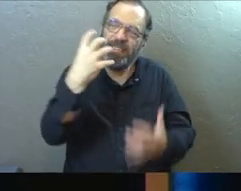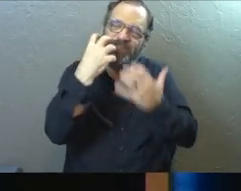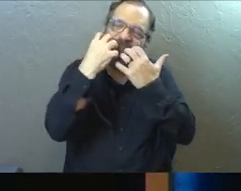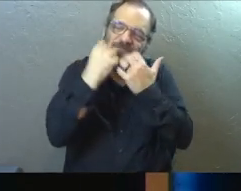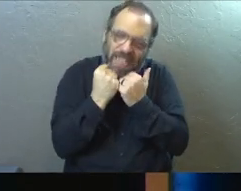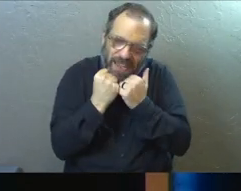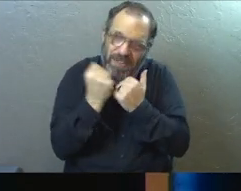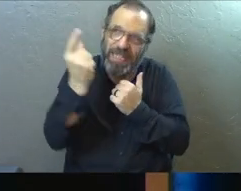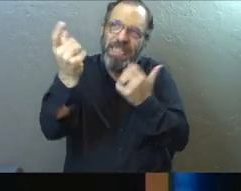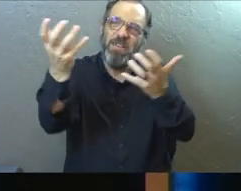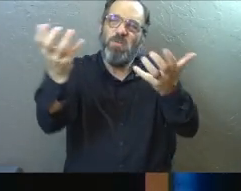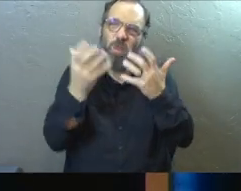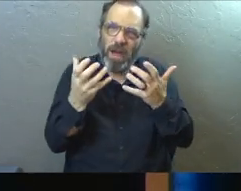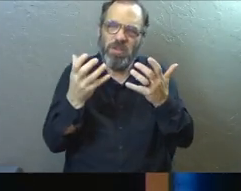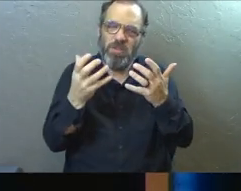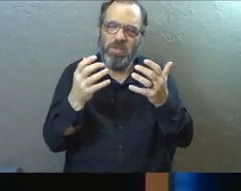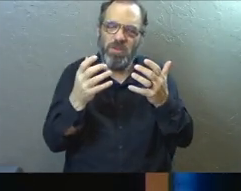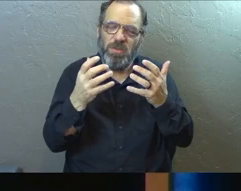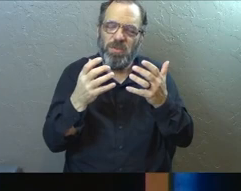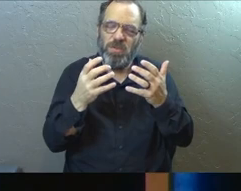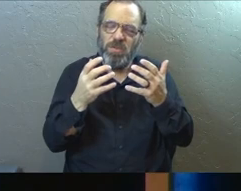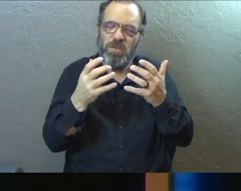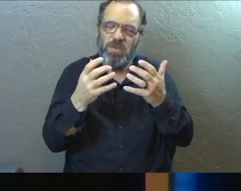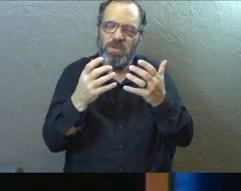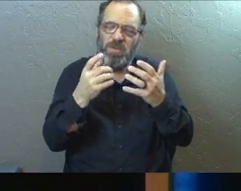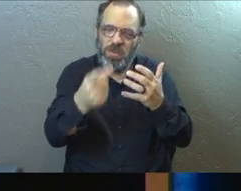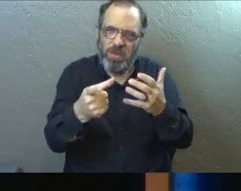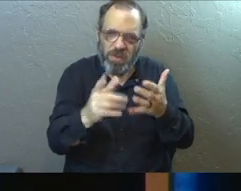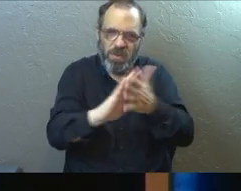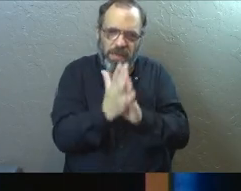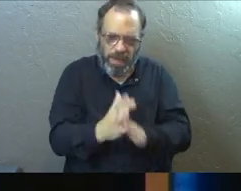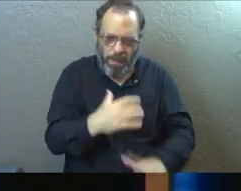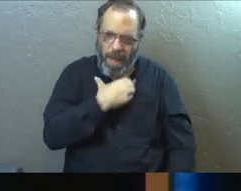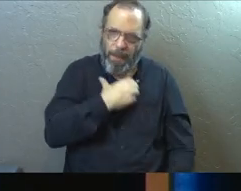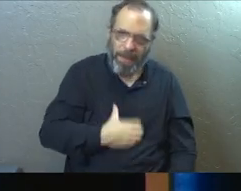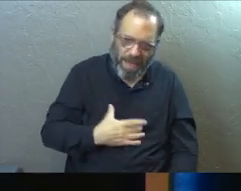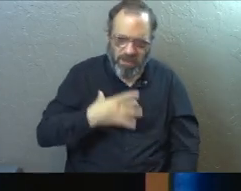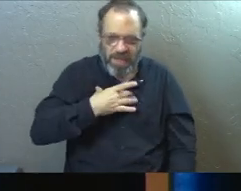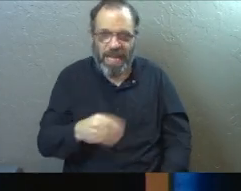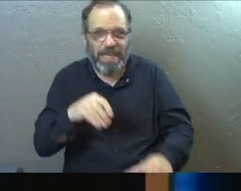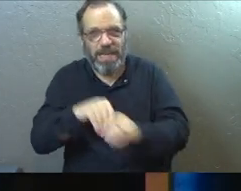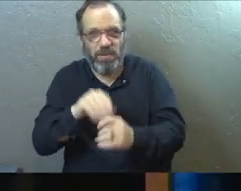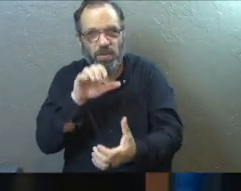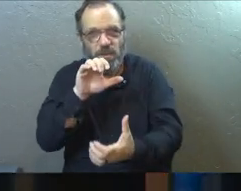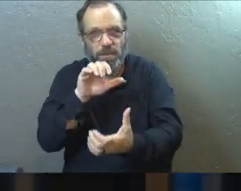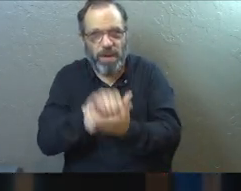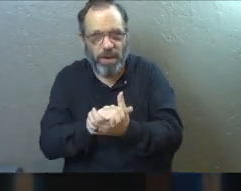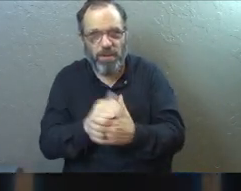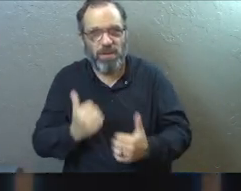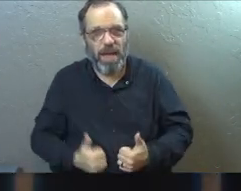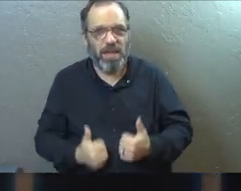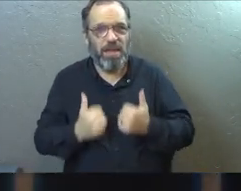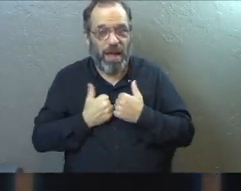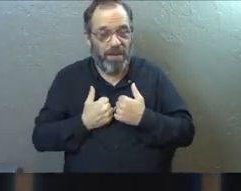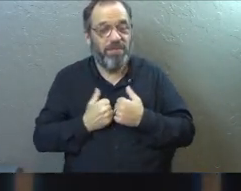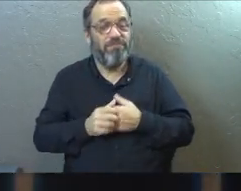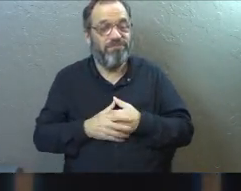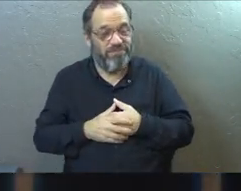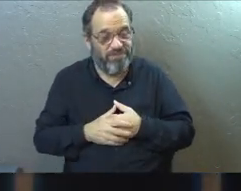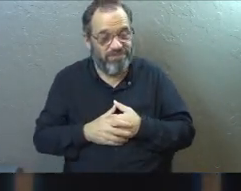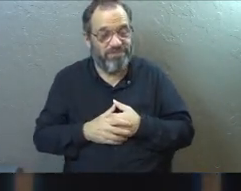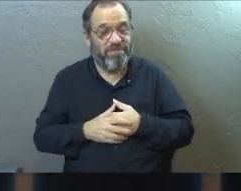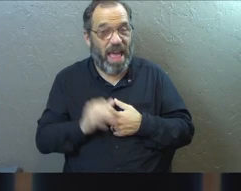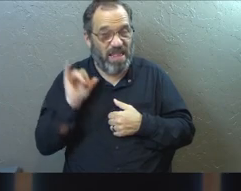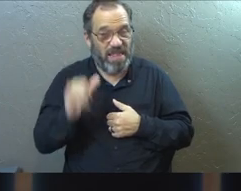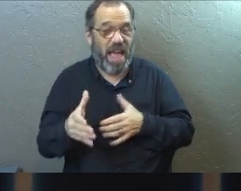wants you to be a person with passion and like in your life and in your marriage. And I believe that there's a